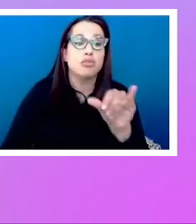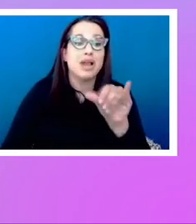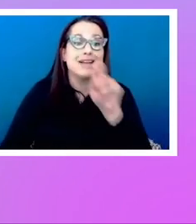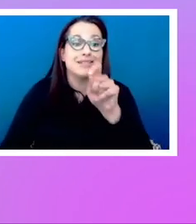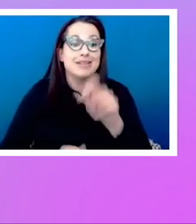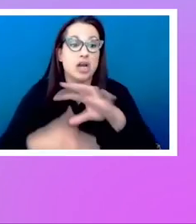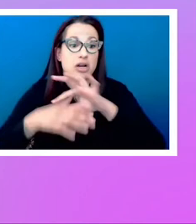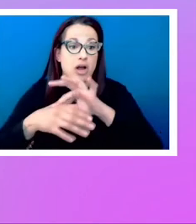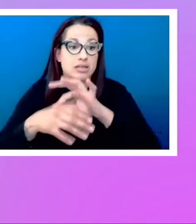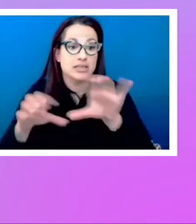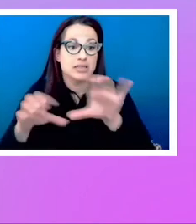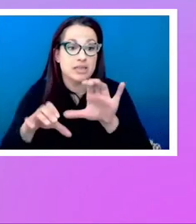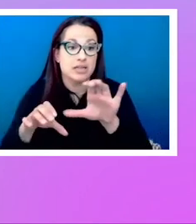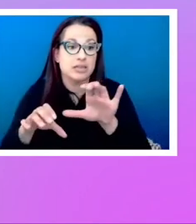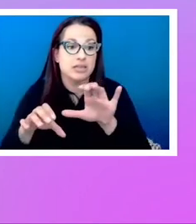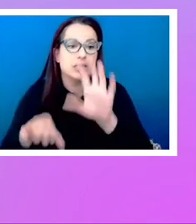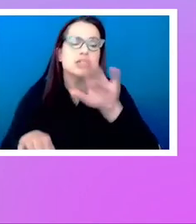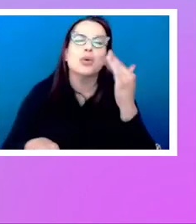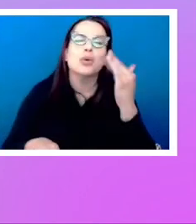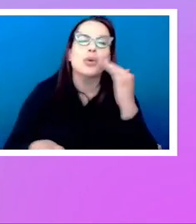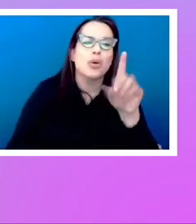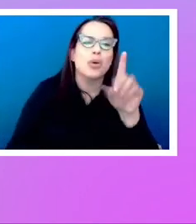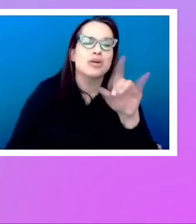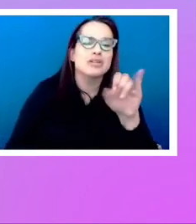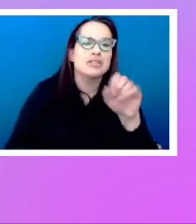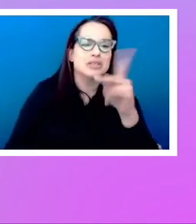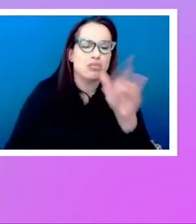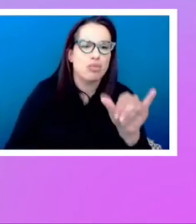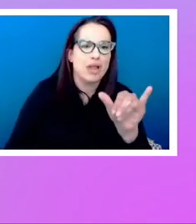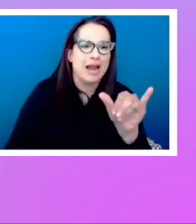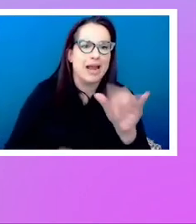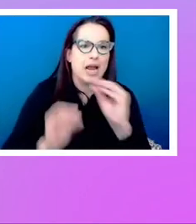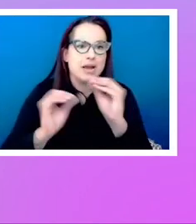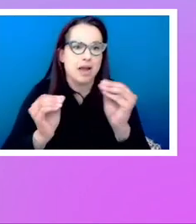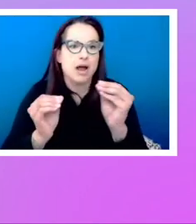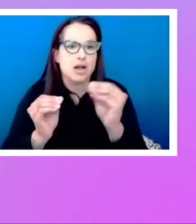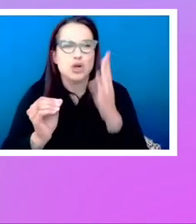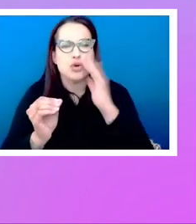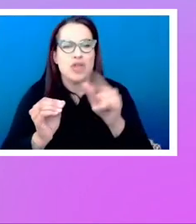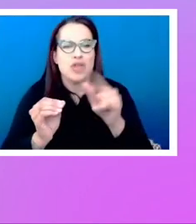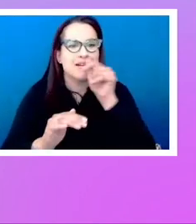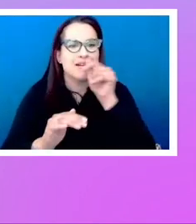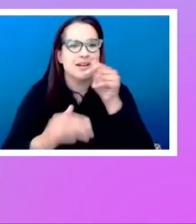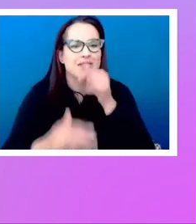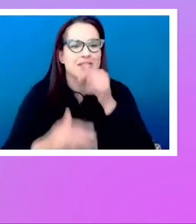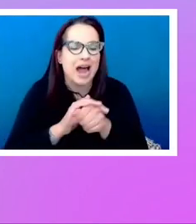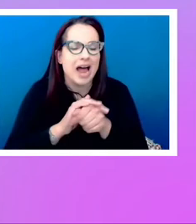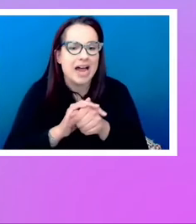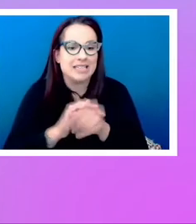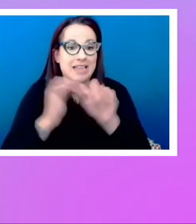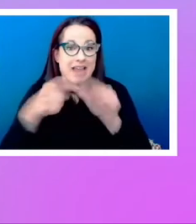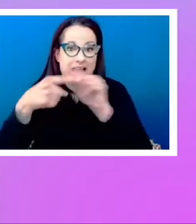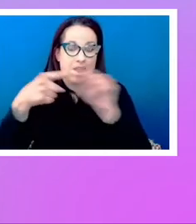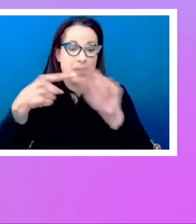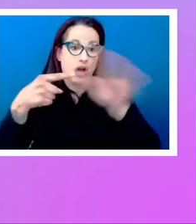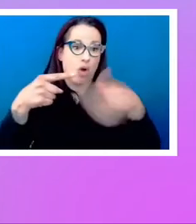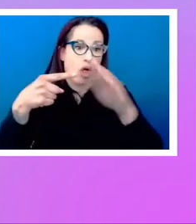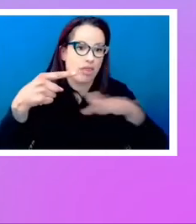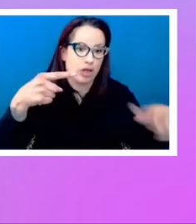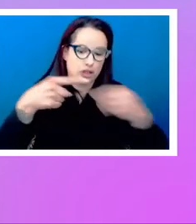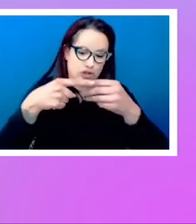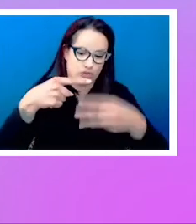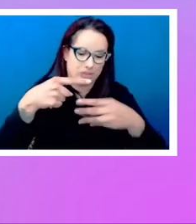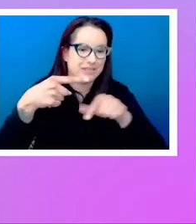none does, if you say display none on an element, it hides that element and all of its children. So it's like it was never there. Display